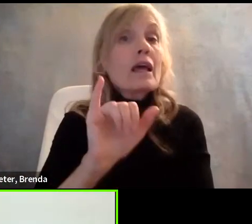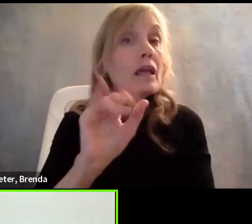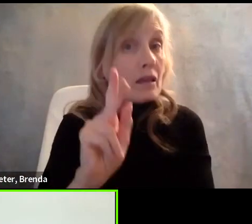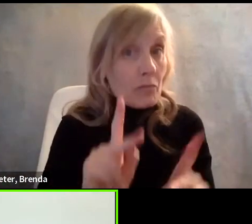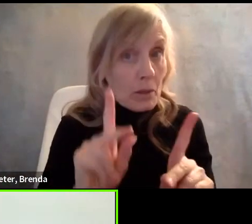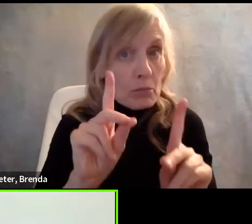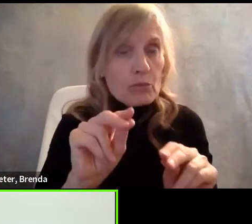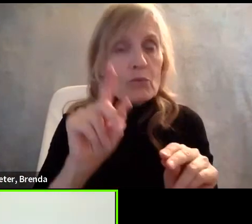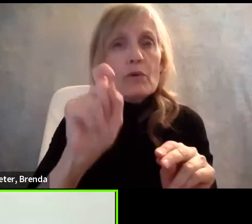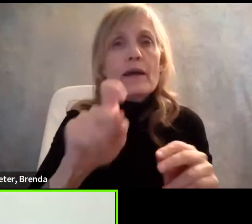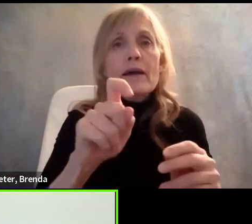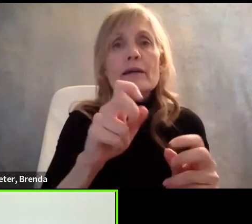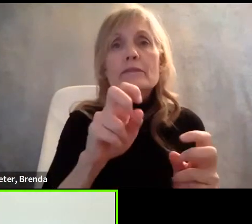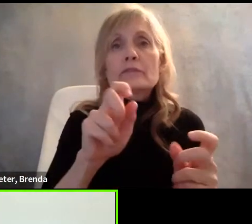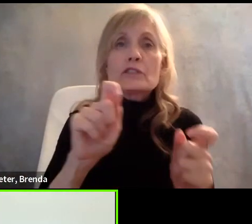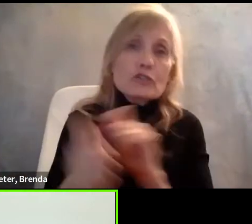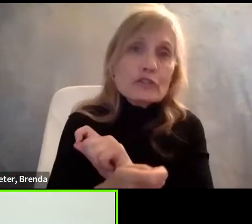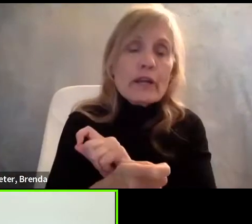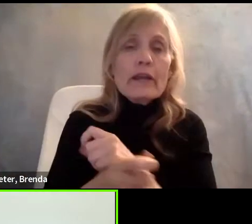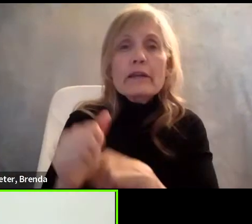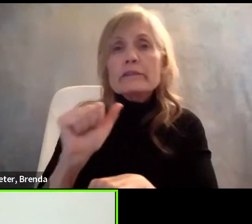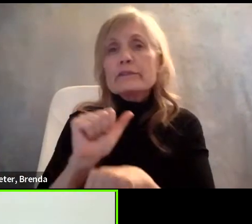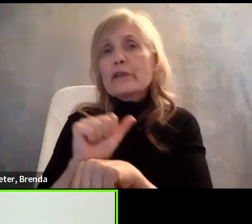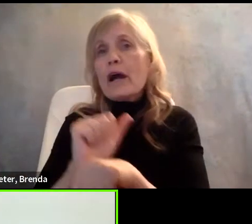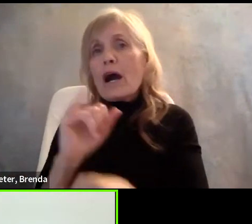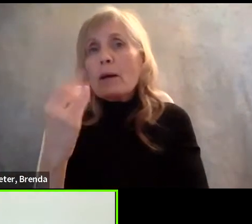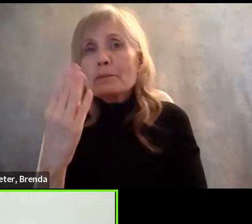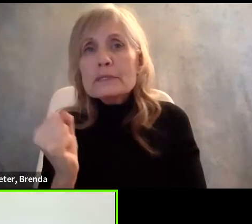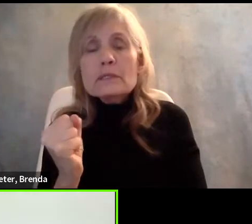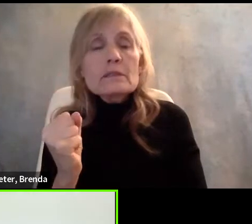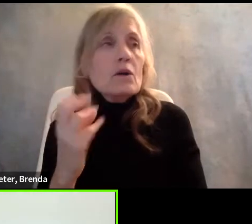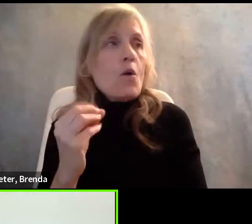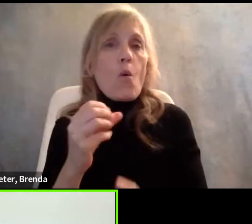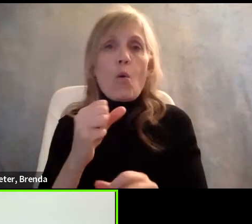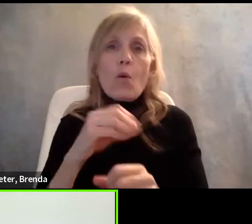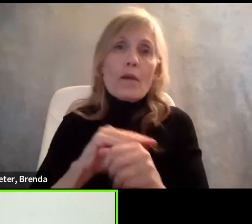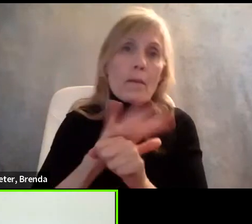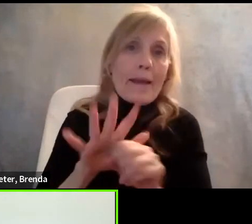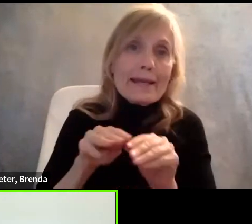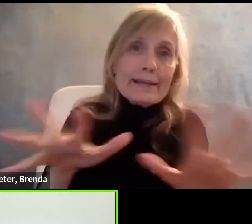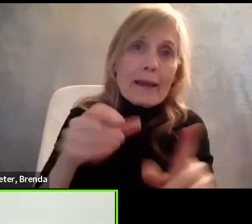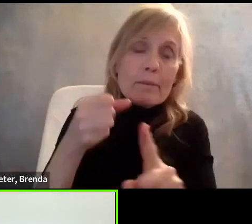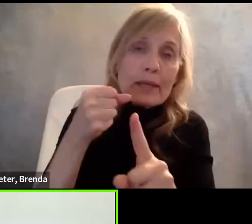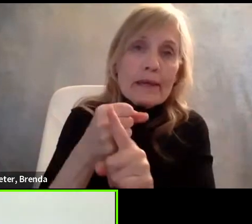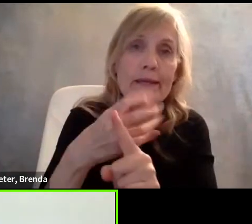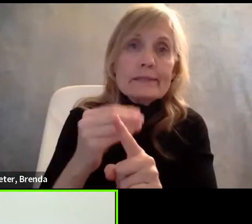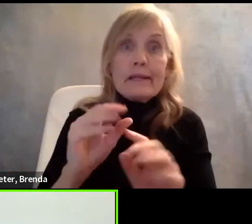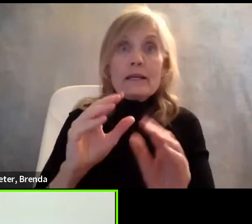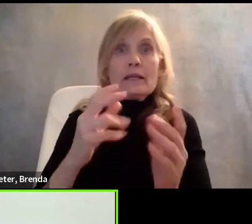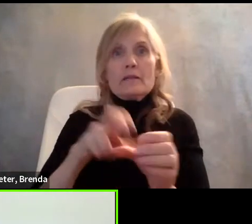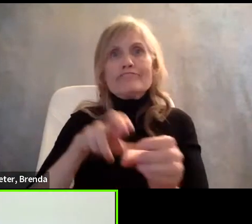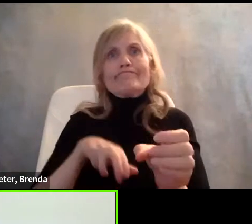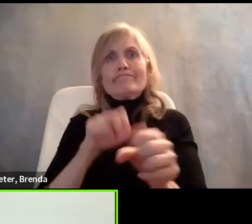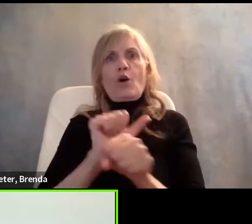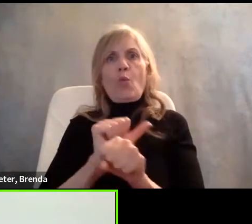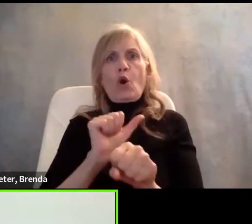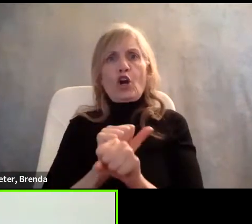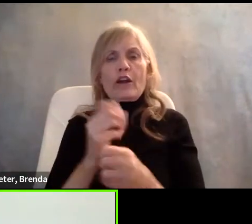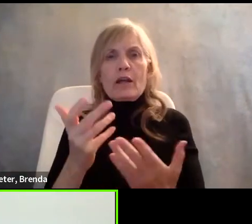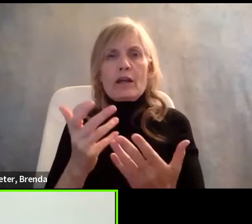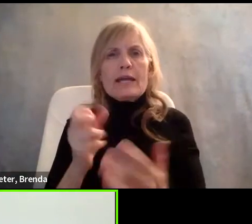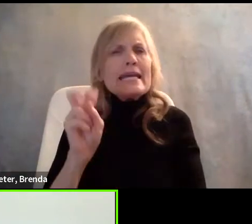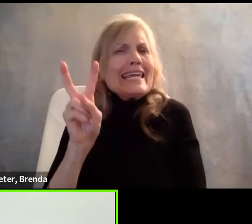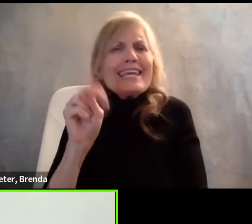the pandemic hits and they're out of work, even if they had 10, 20 years of employment